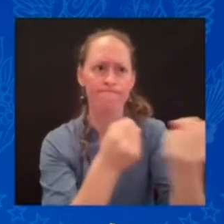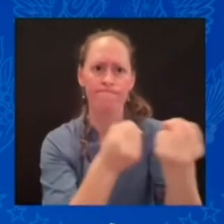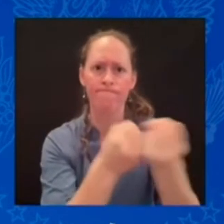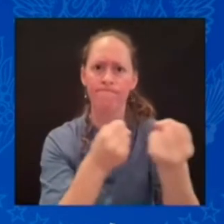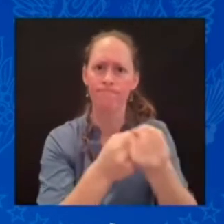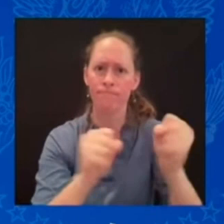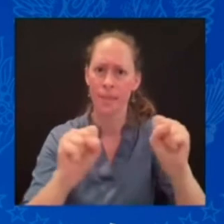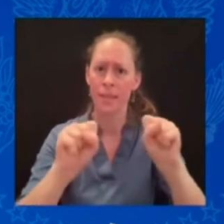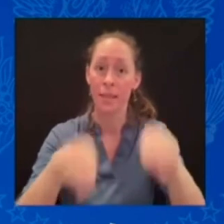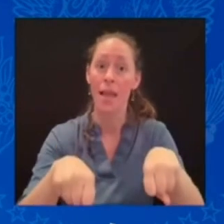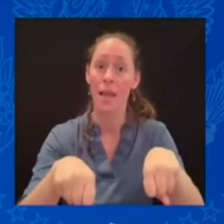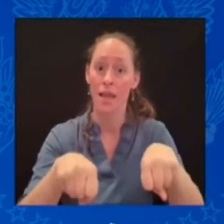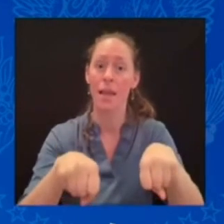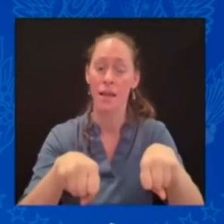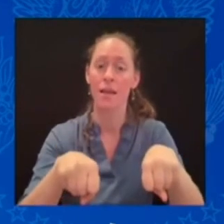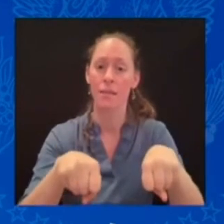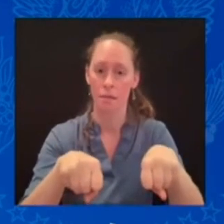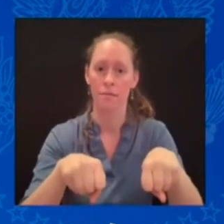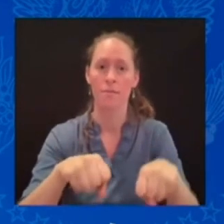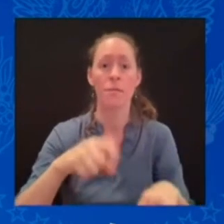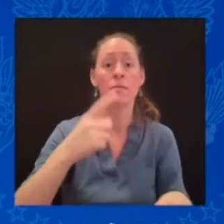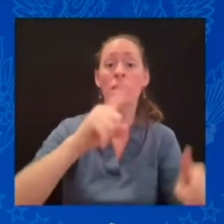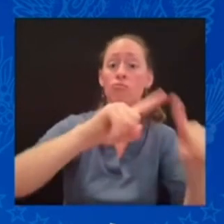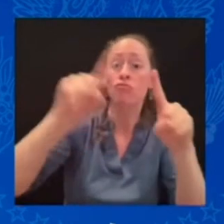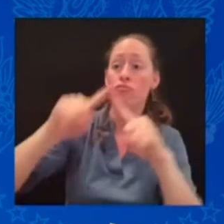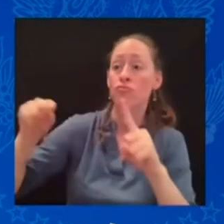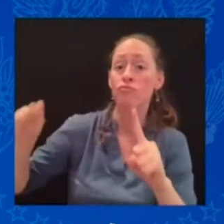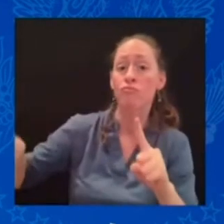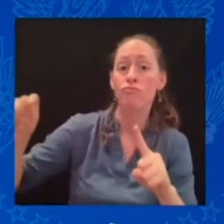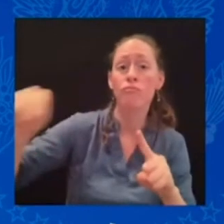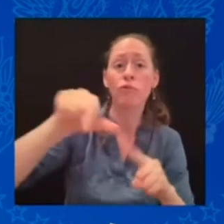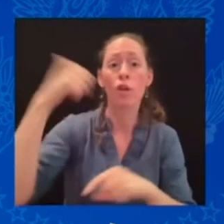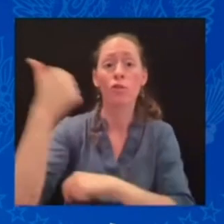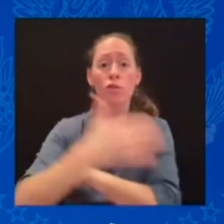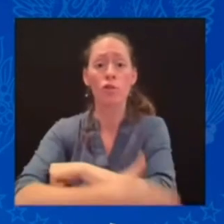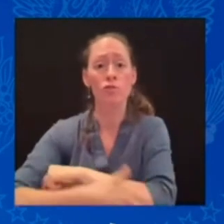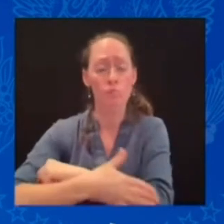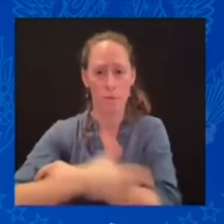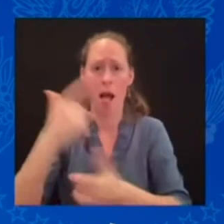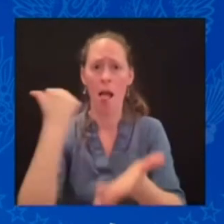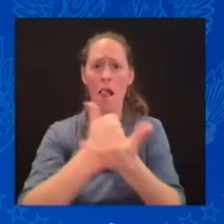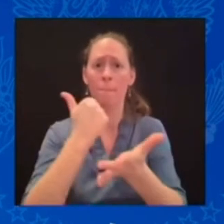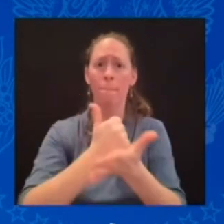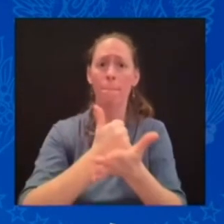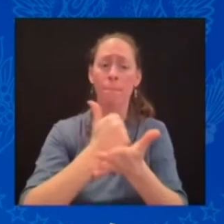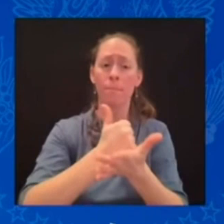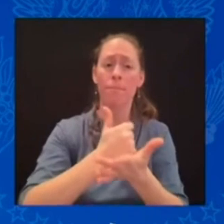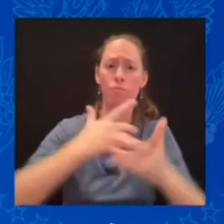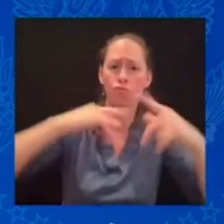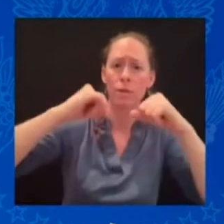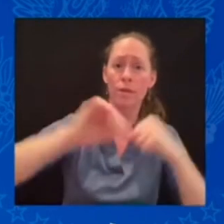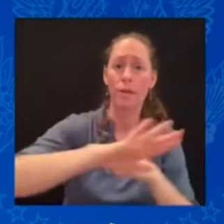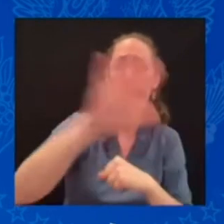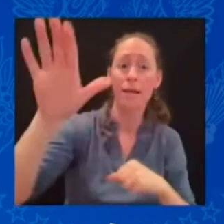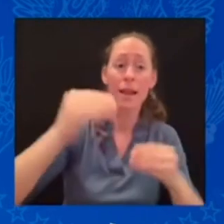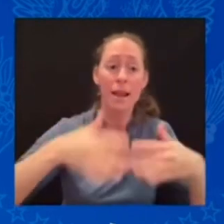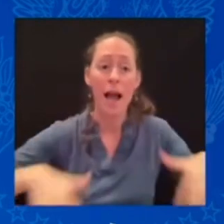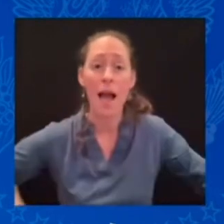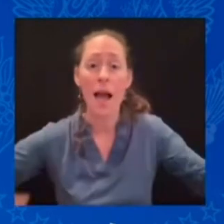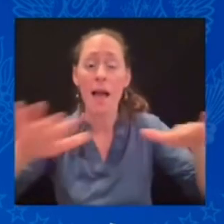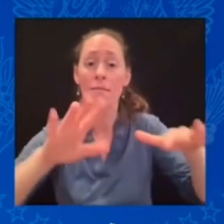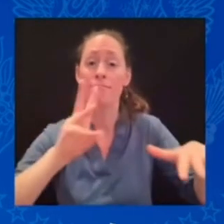And finally, at every stop and every summit on this trip, we focus on using the power of partnership